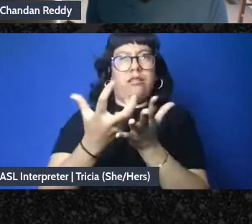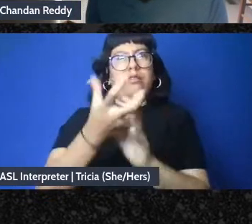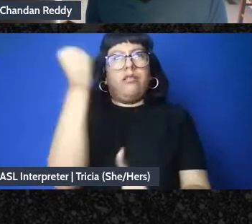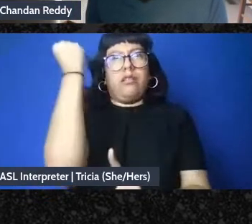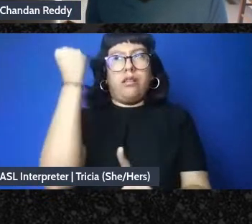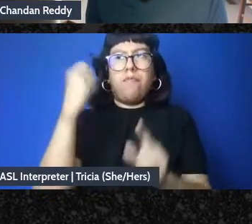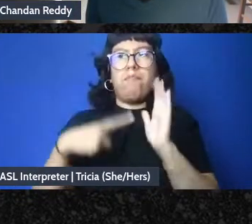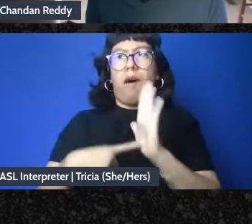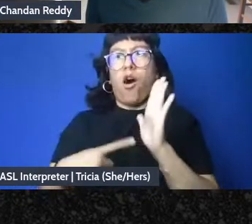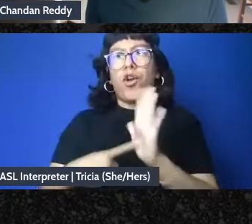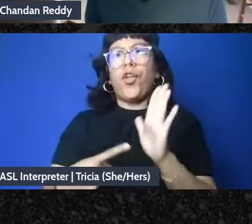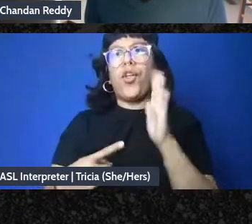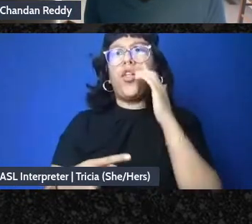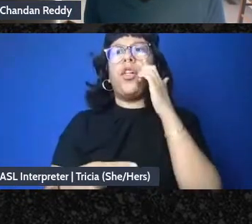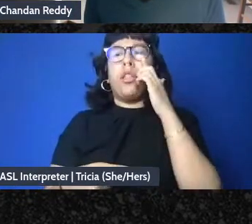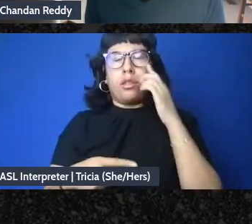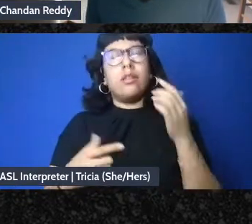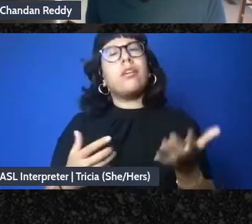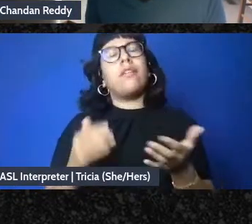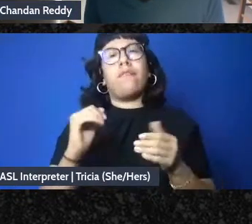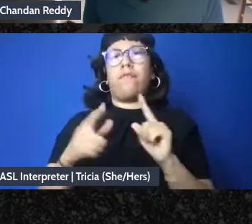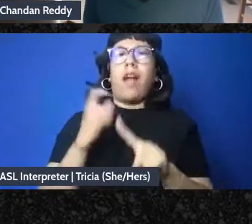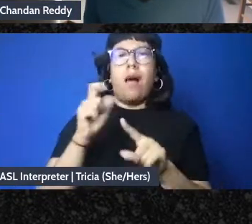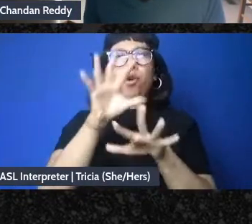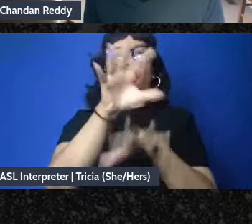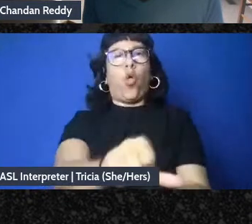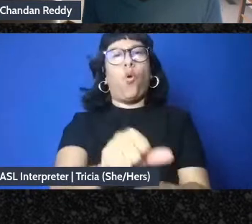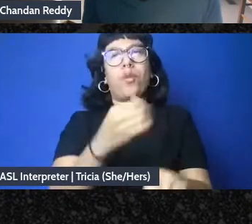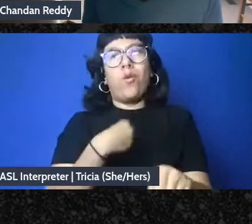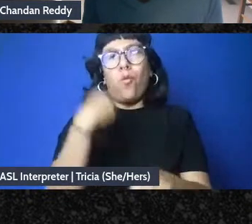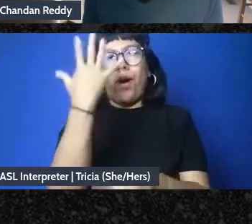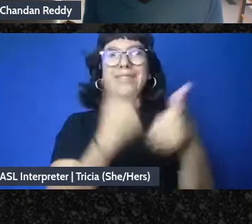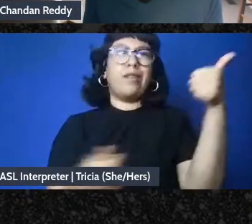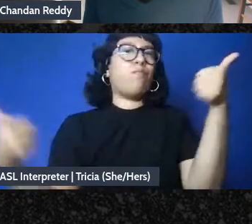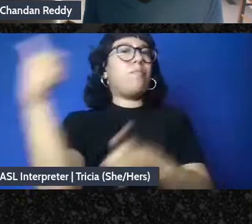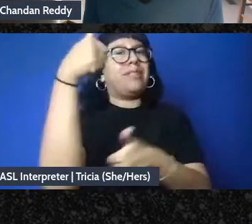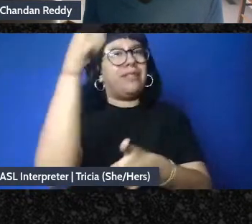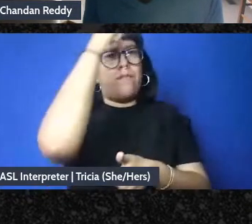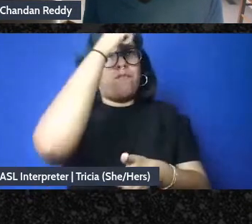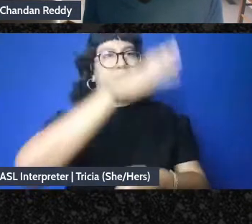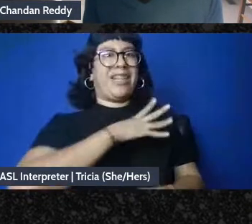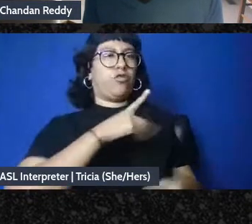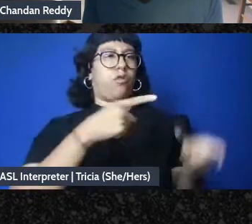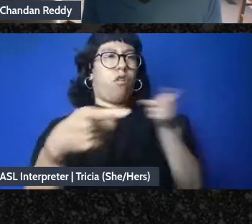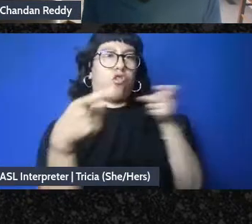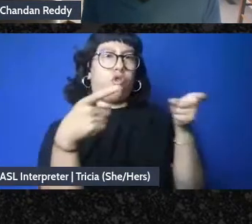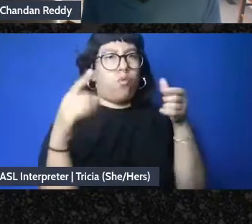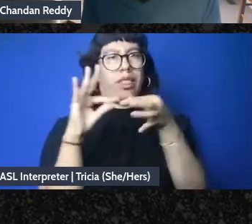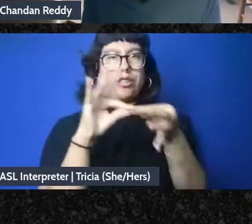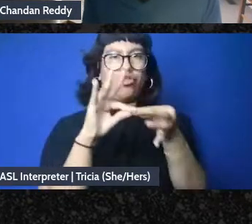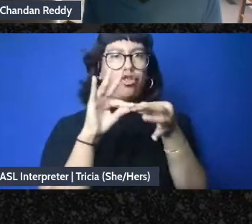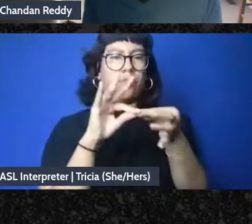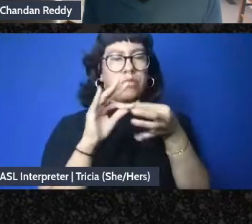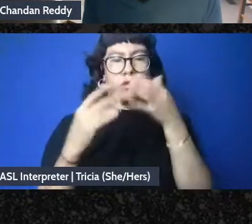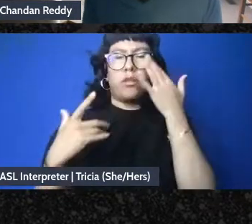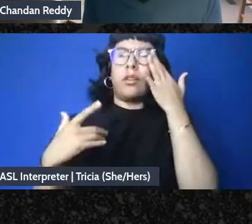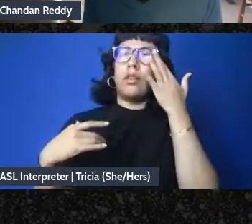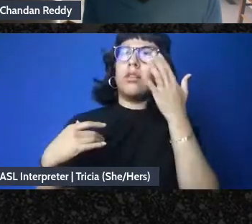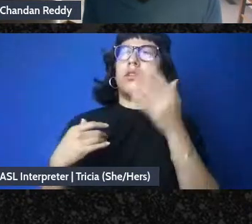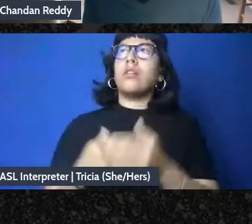and white supremacist and patriarchal relationships I do I